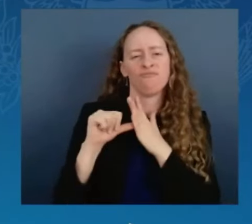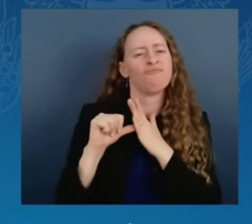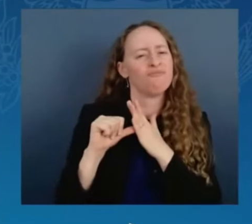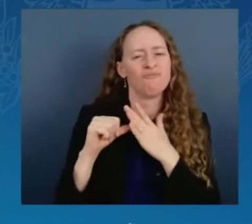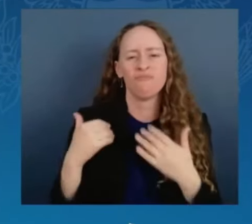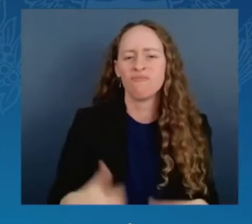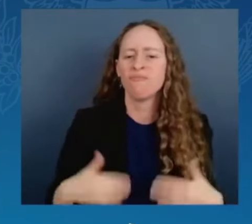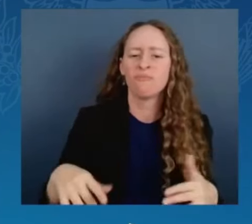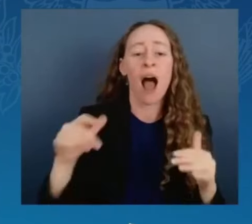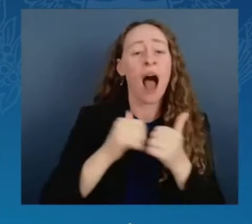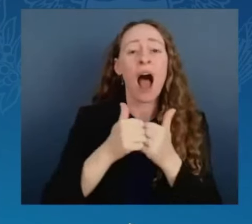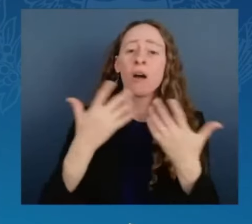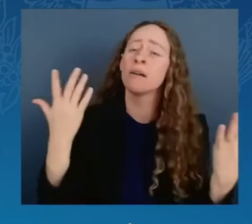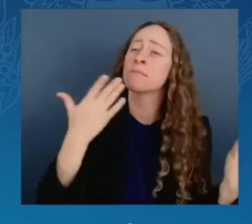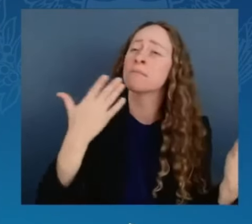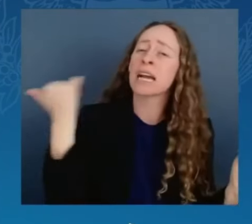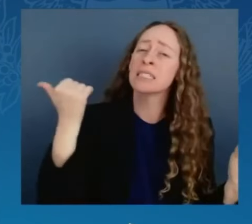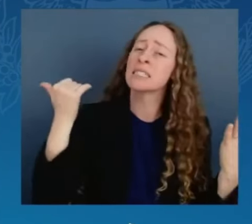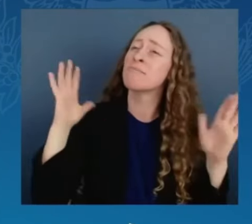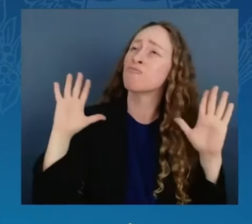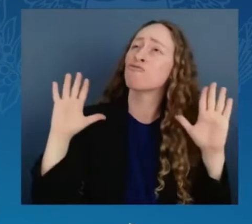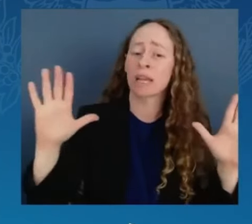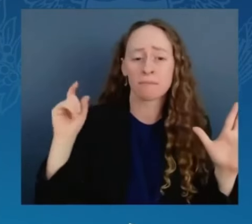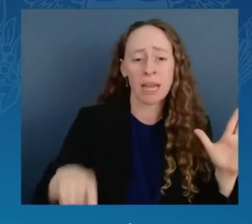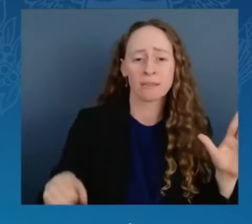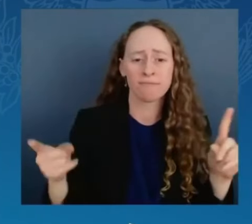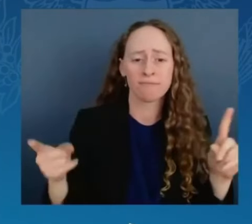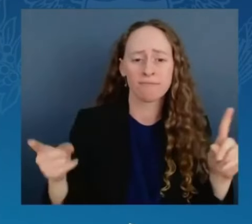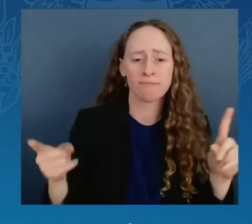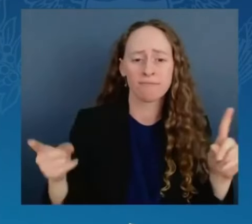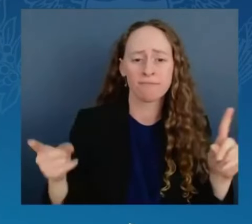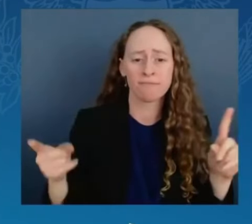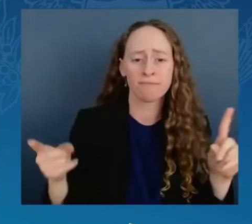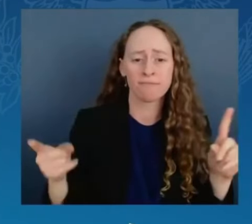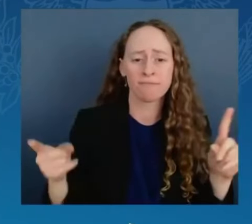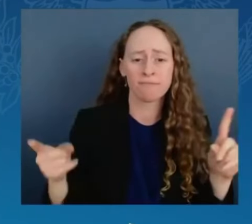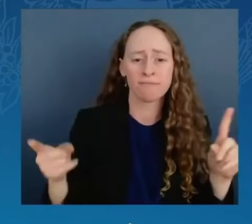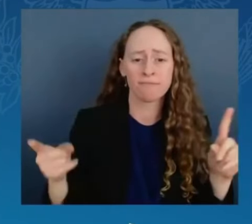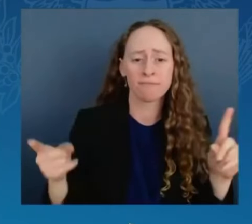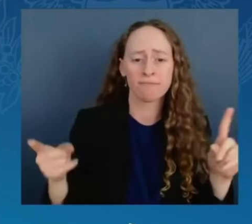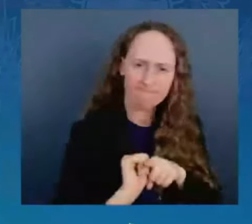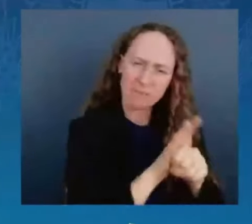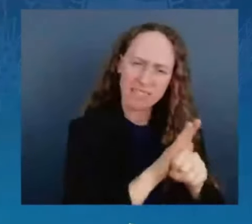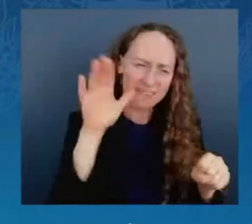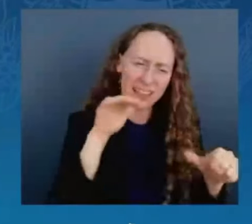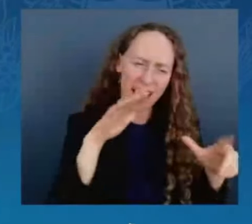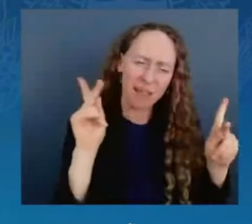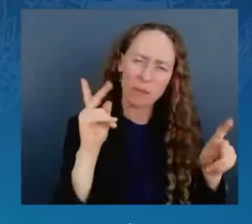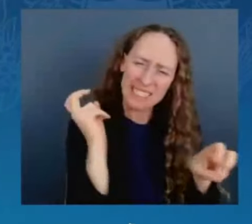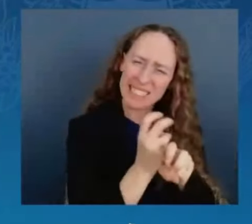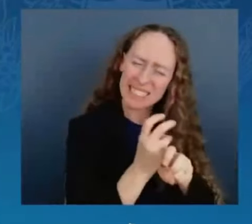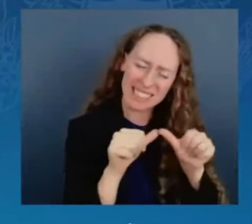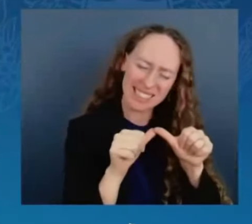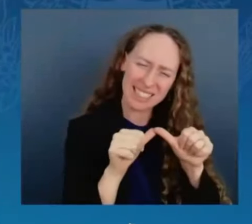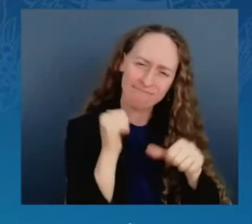It requires grit and determination. You know what it means to commit and